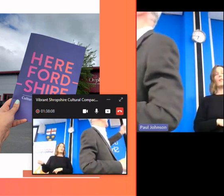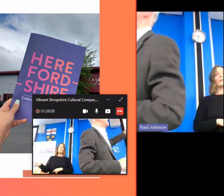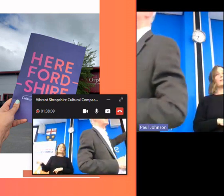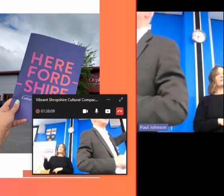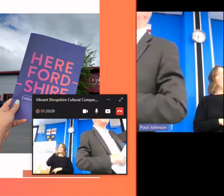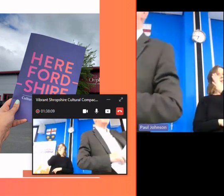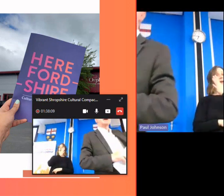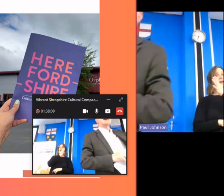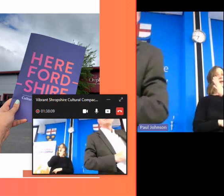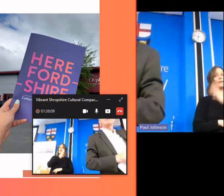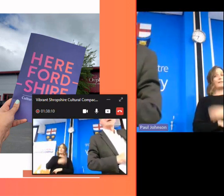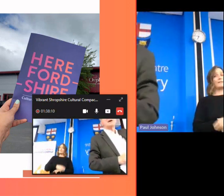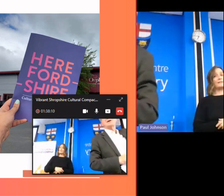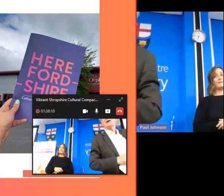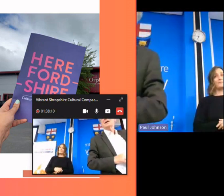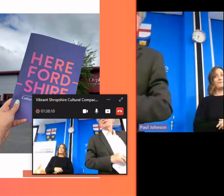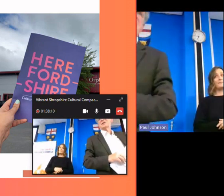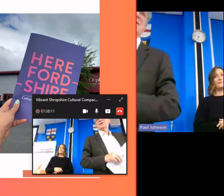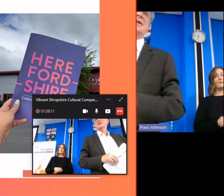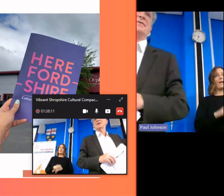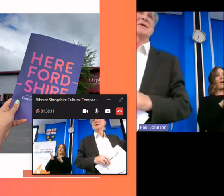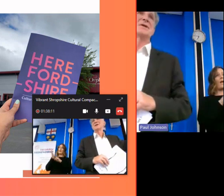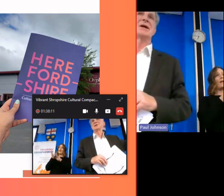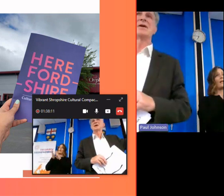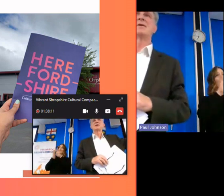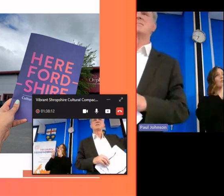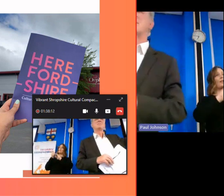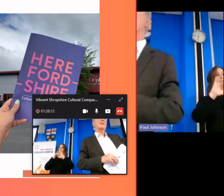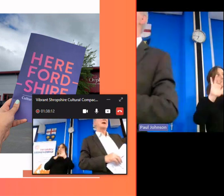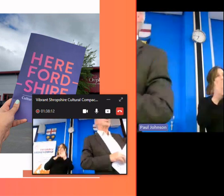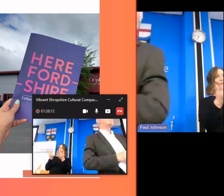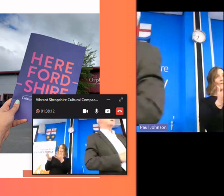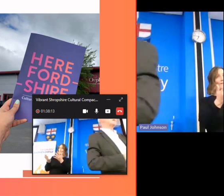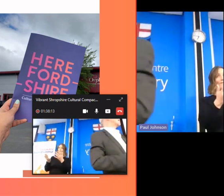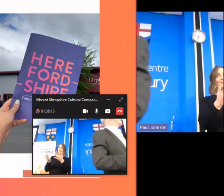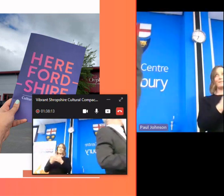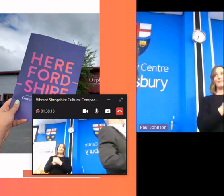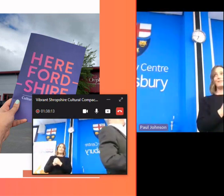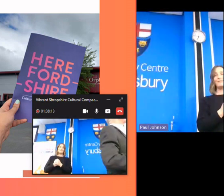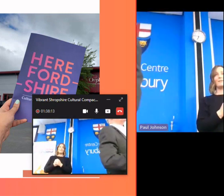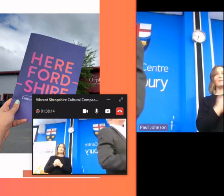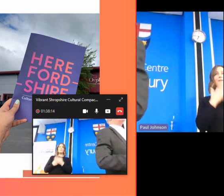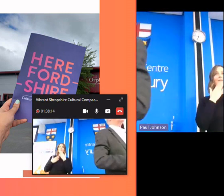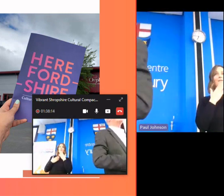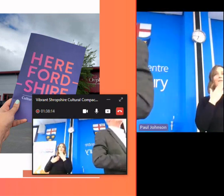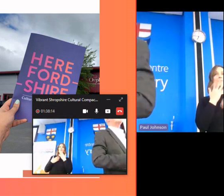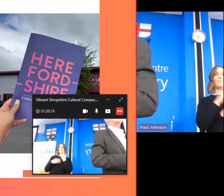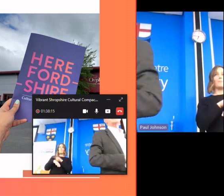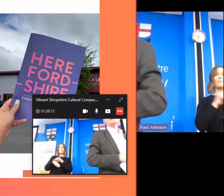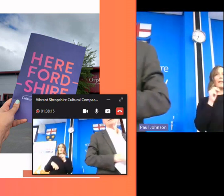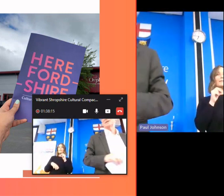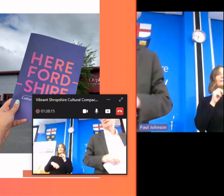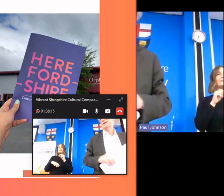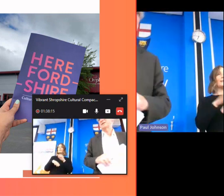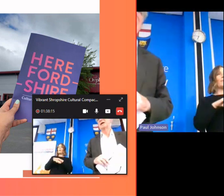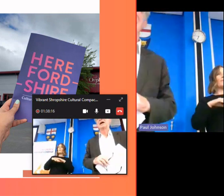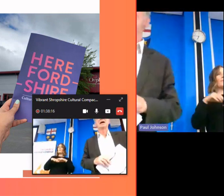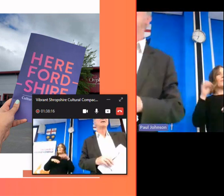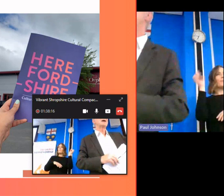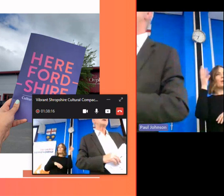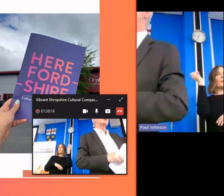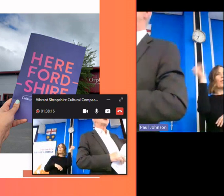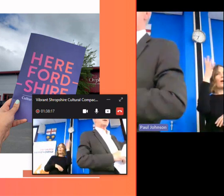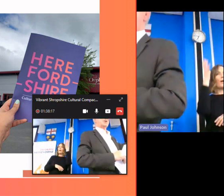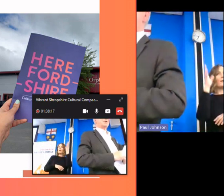slide it had um um nhs service um you know uh police police and blue light services